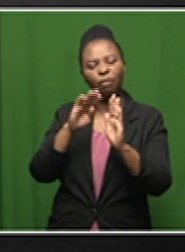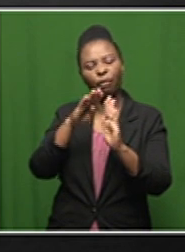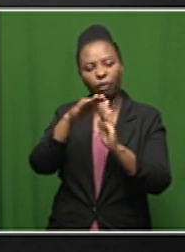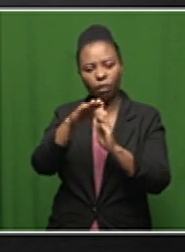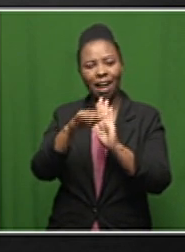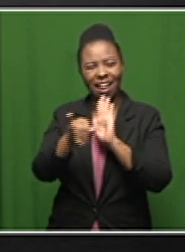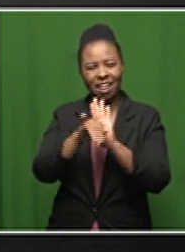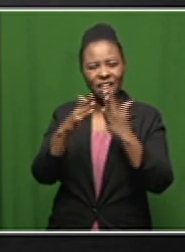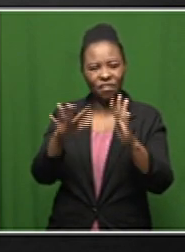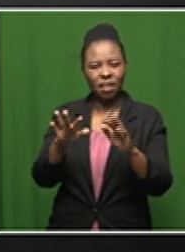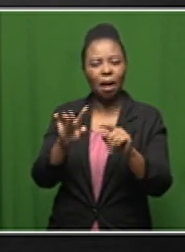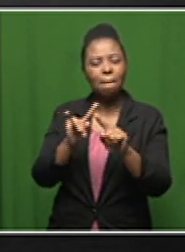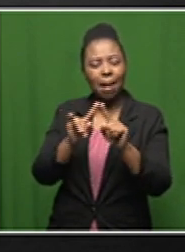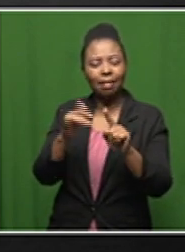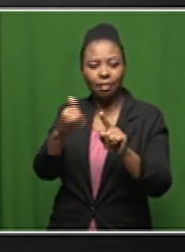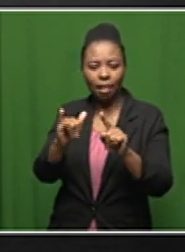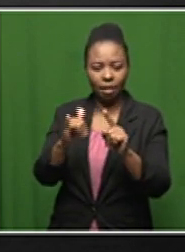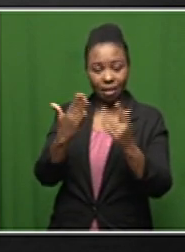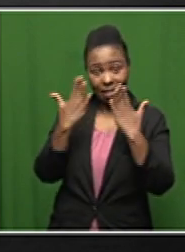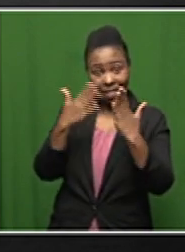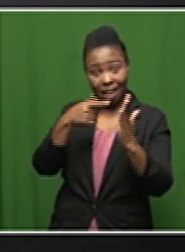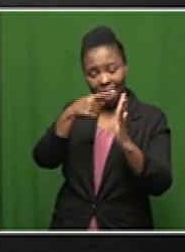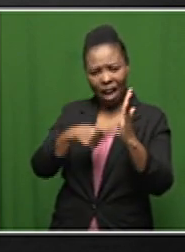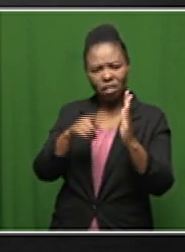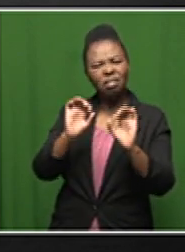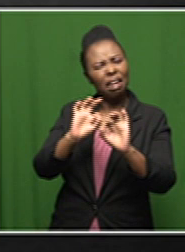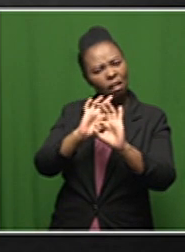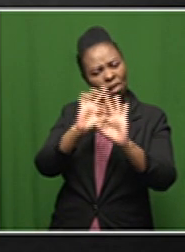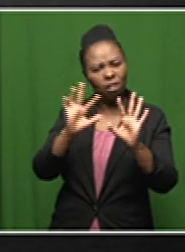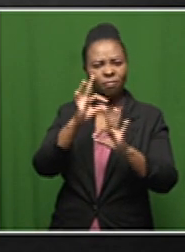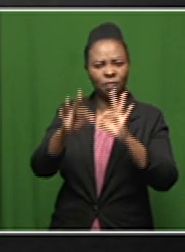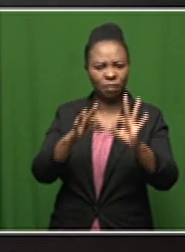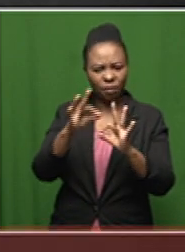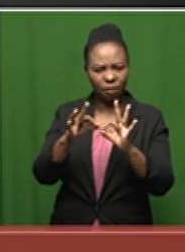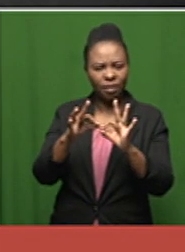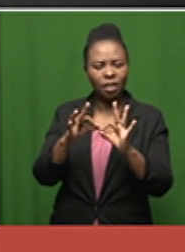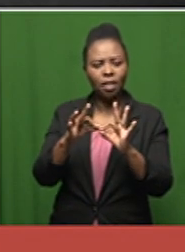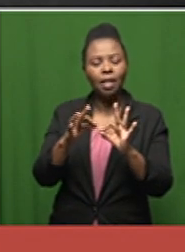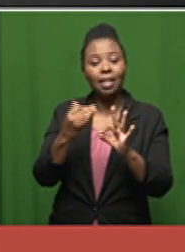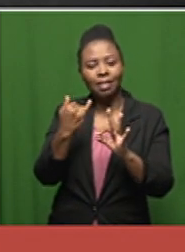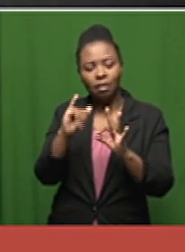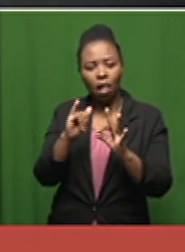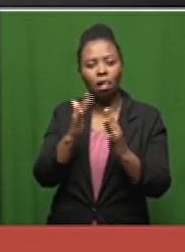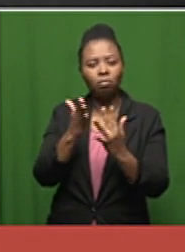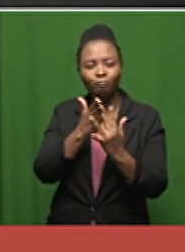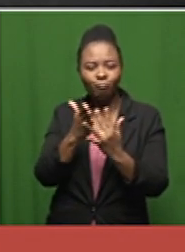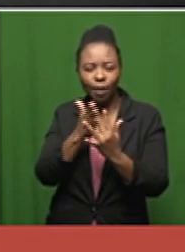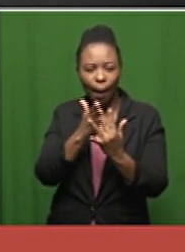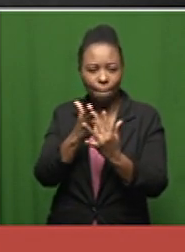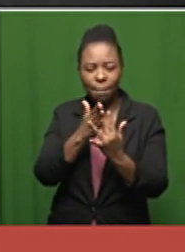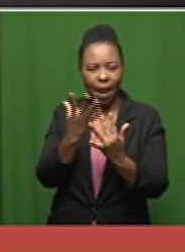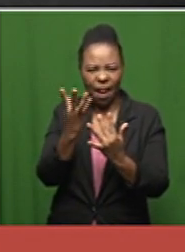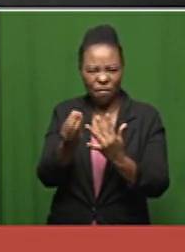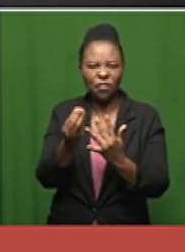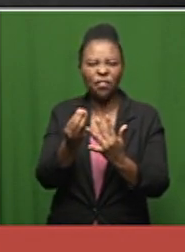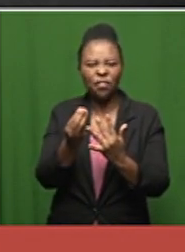however in this study he indicates very clearly that there were some gaps with the clinical trials that were conducted in